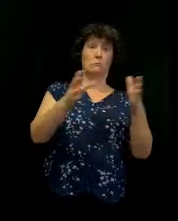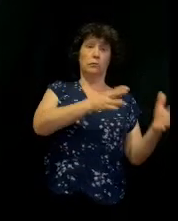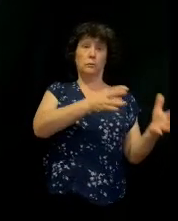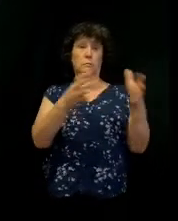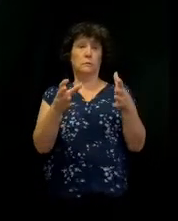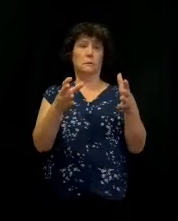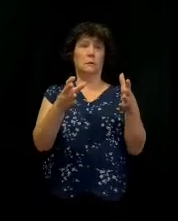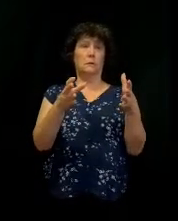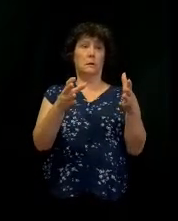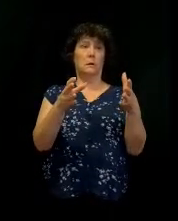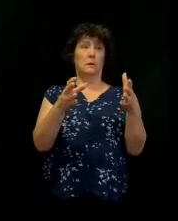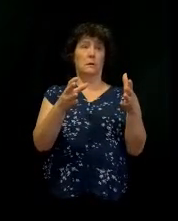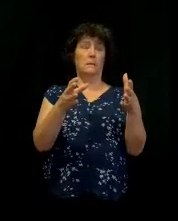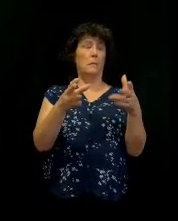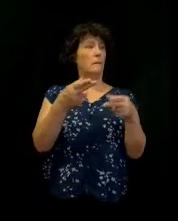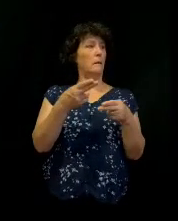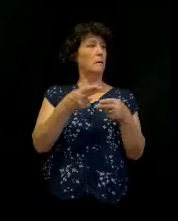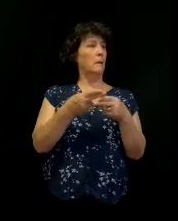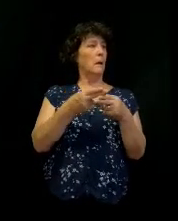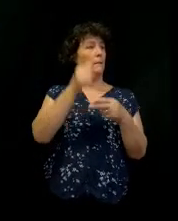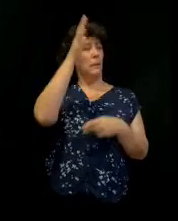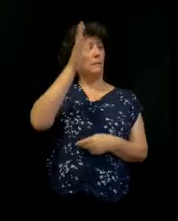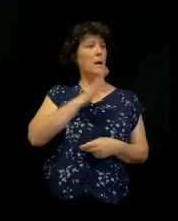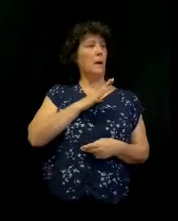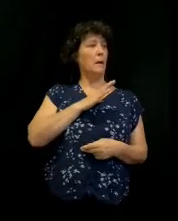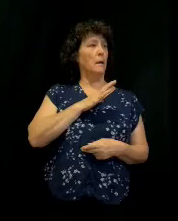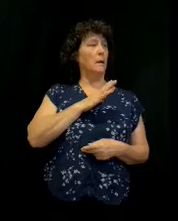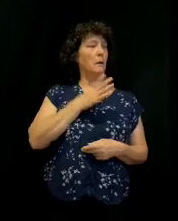name—what was his name, Stephen? Uza.